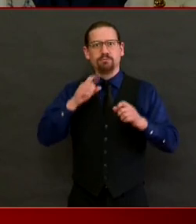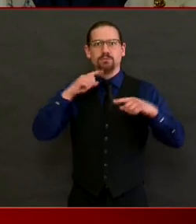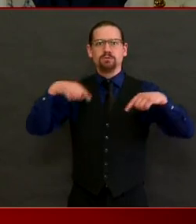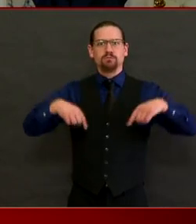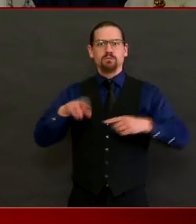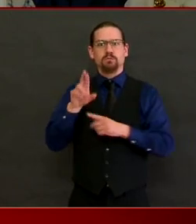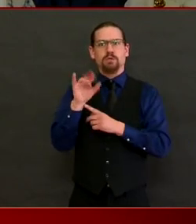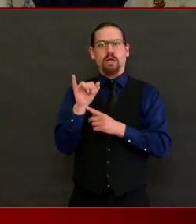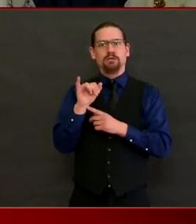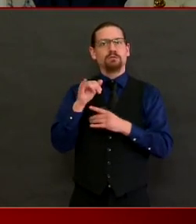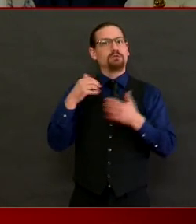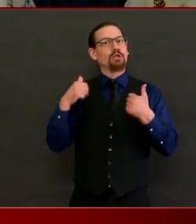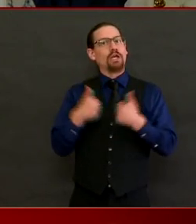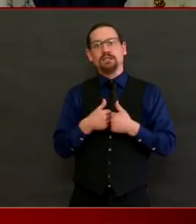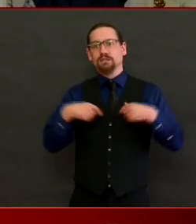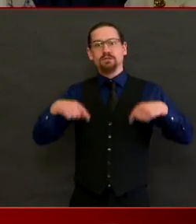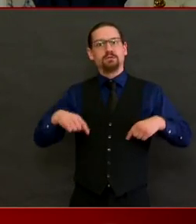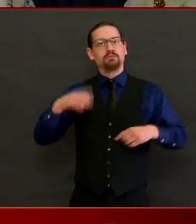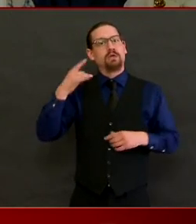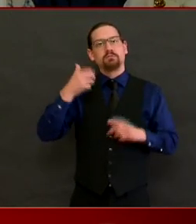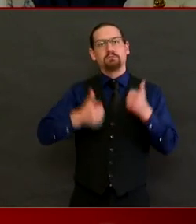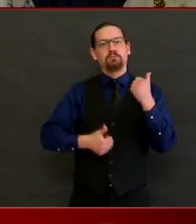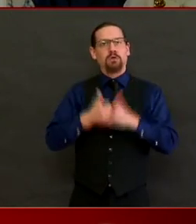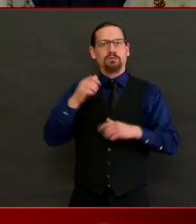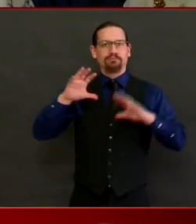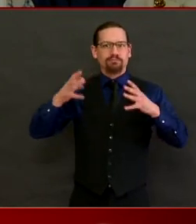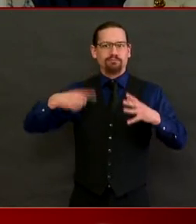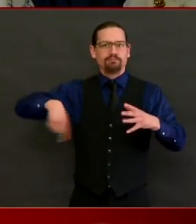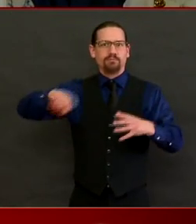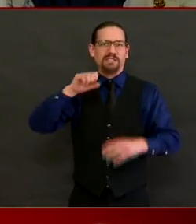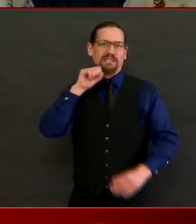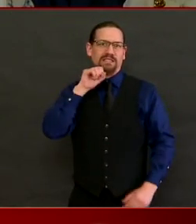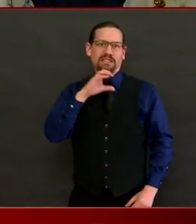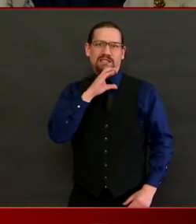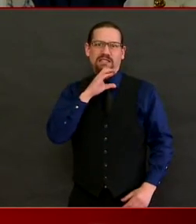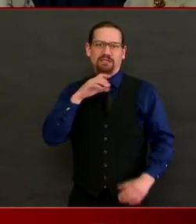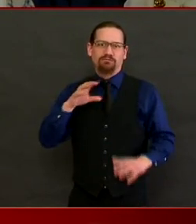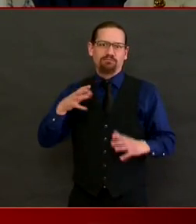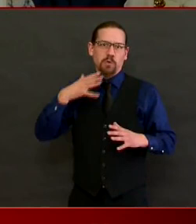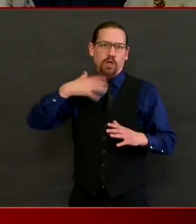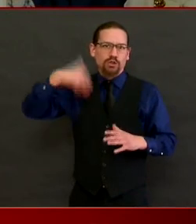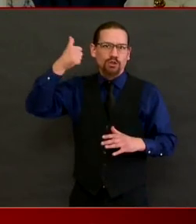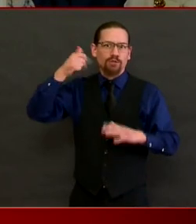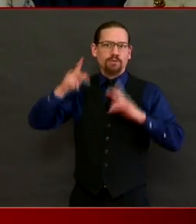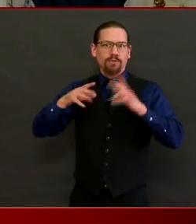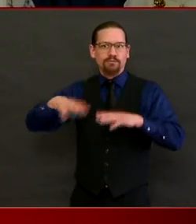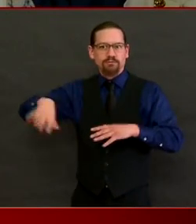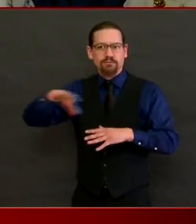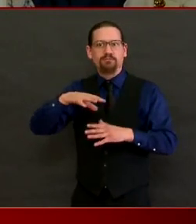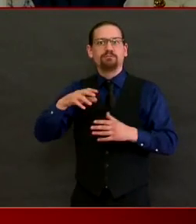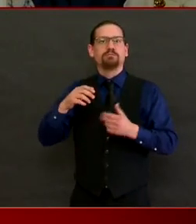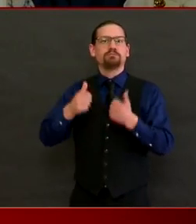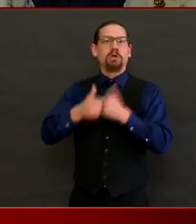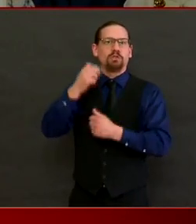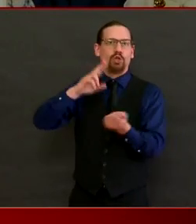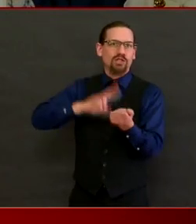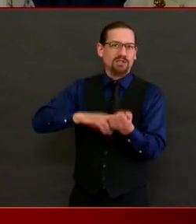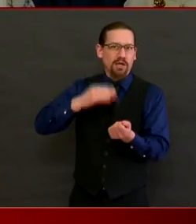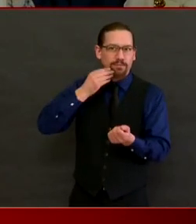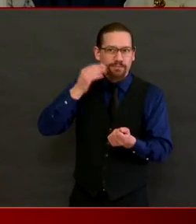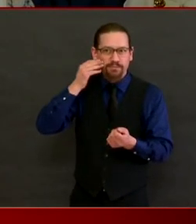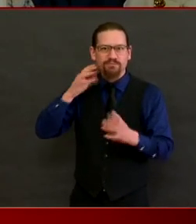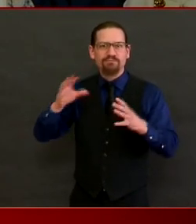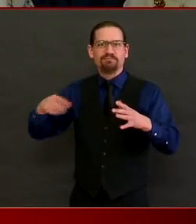population. And as we've been sharing, many of them have occurred in our congregate care settings. In particular,